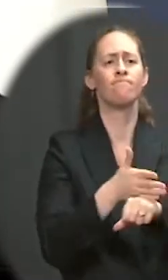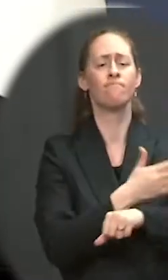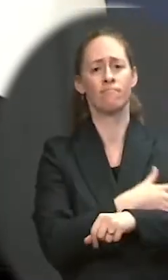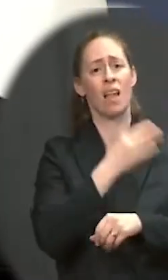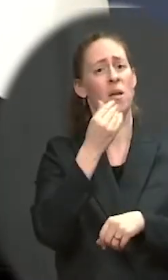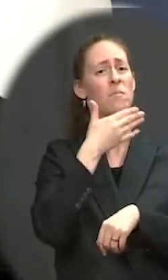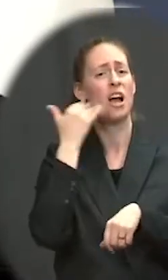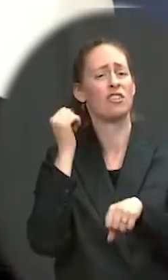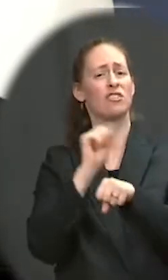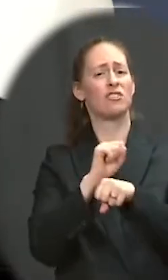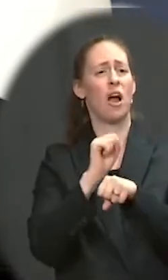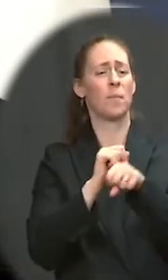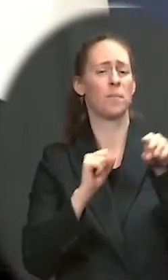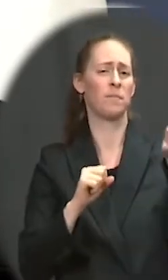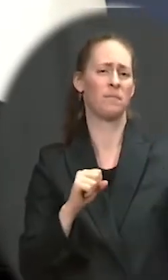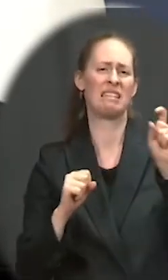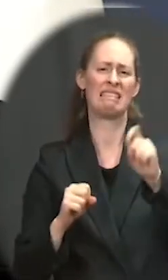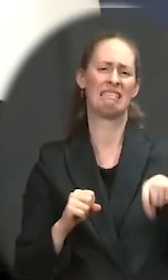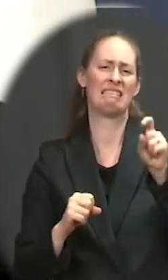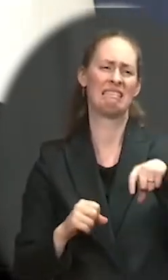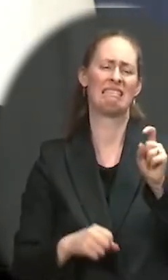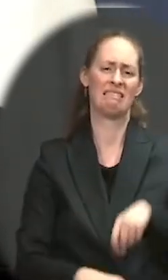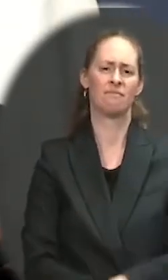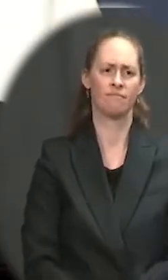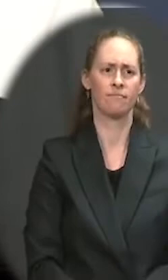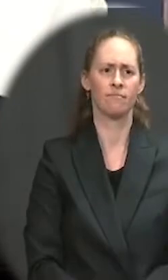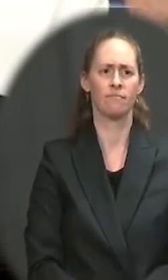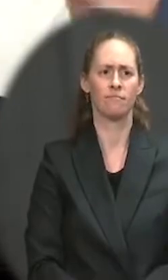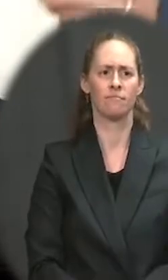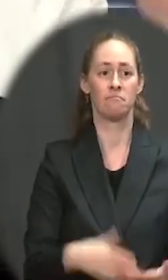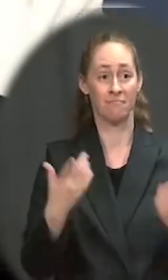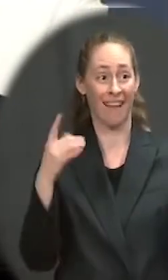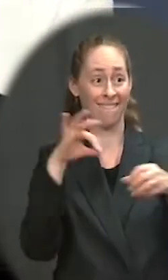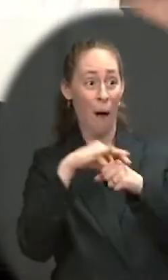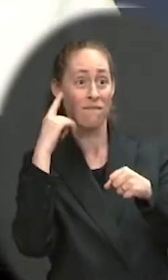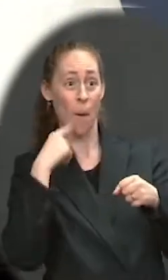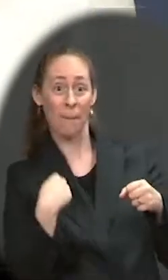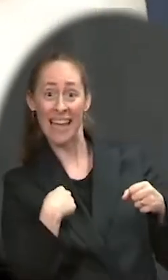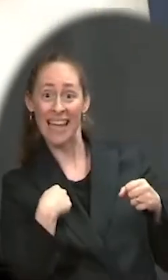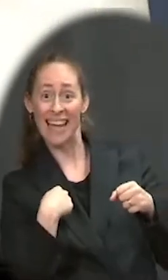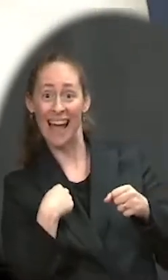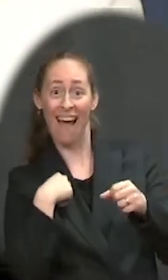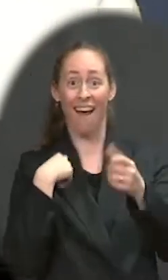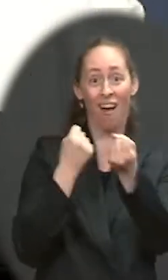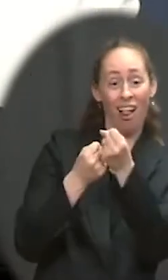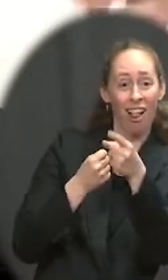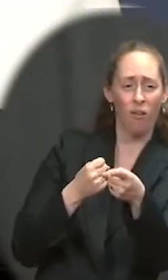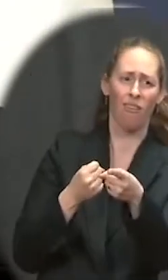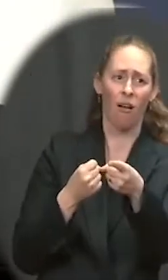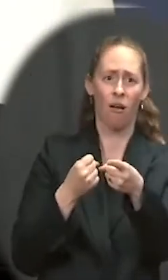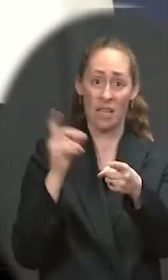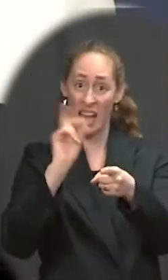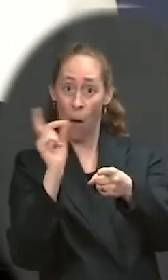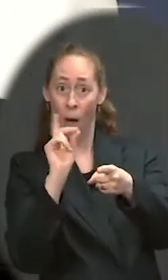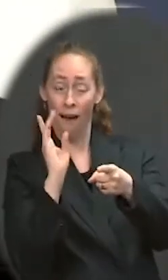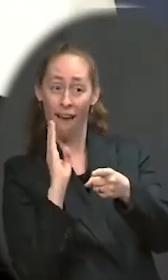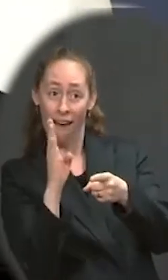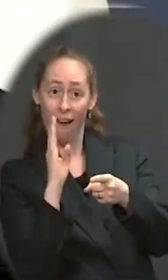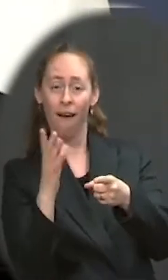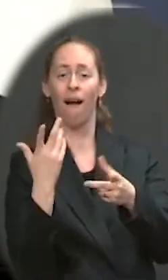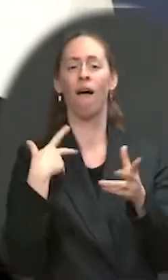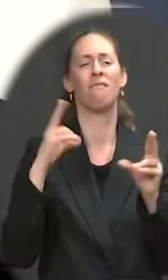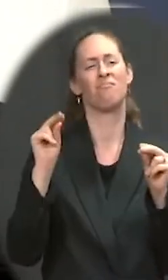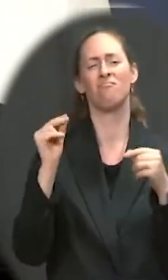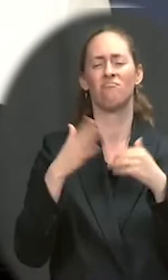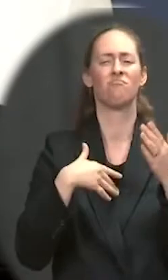it's not about just delivering for people who voted for him or people who have blue check marks next to their name because they're Democrats. And that's